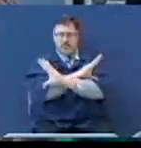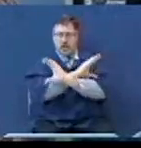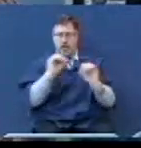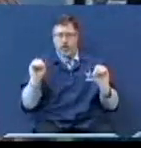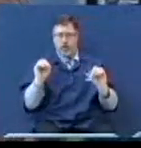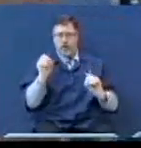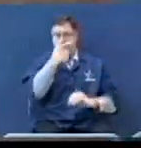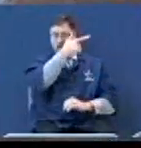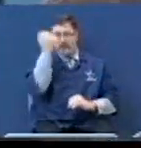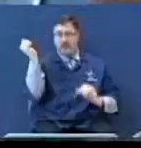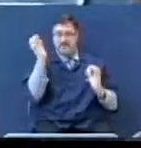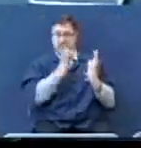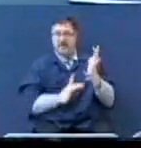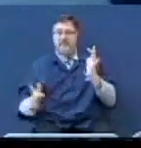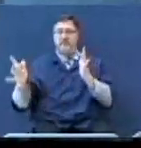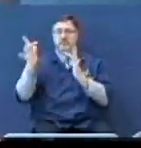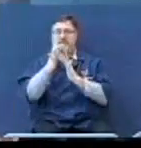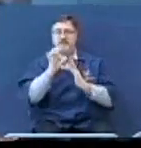a gracious savior.